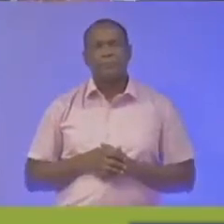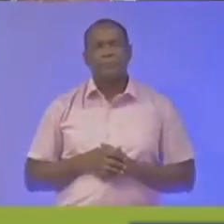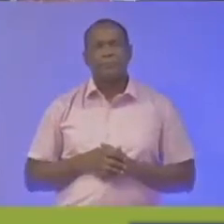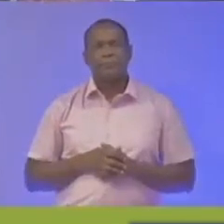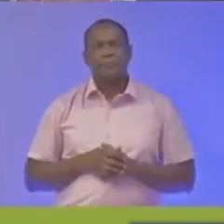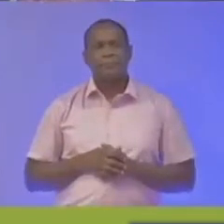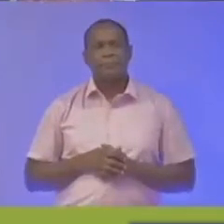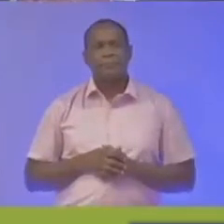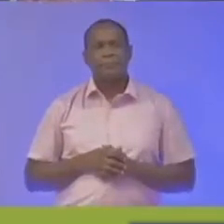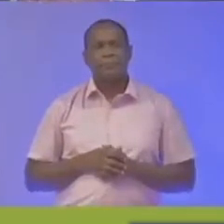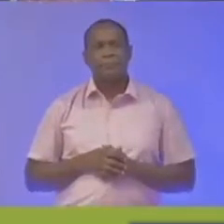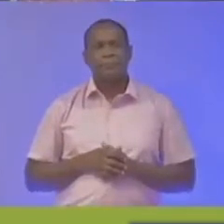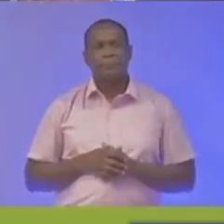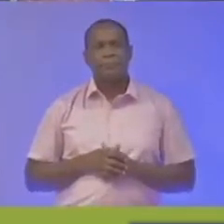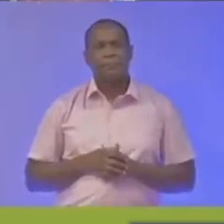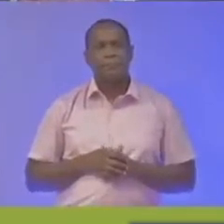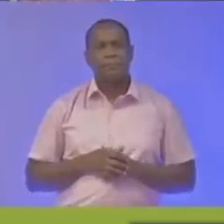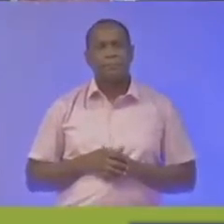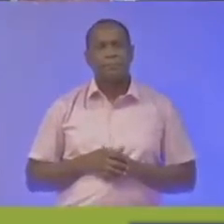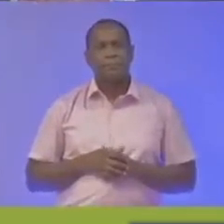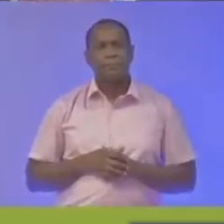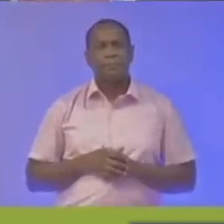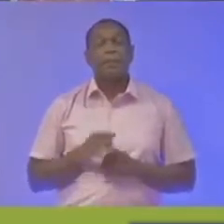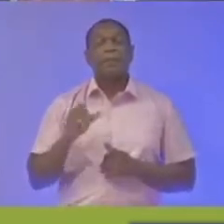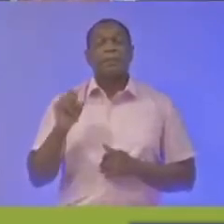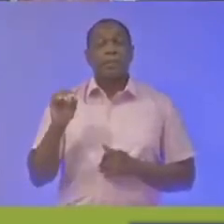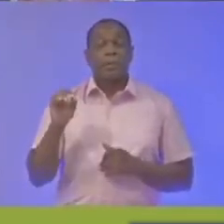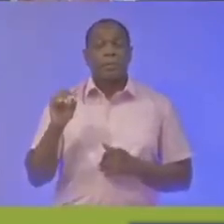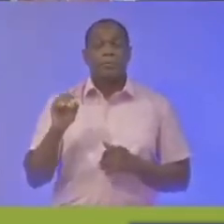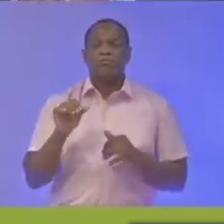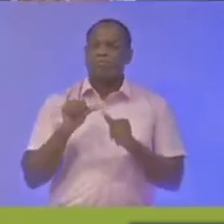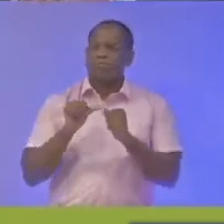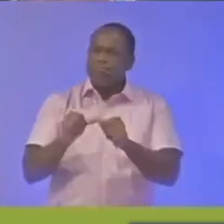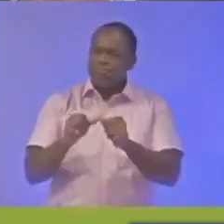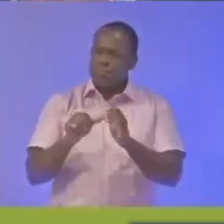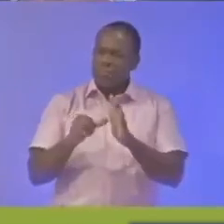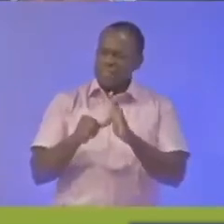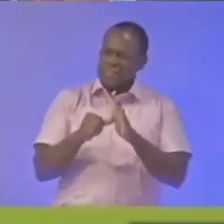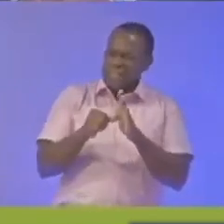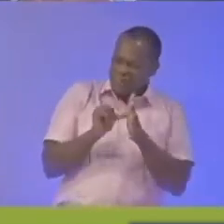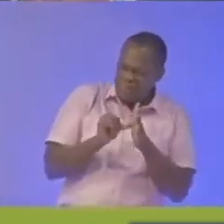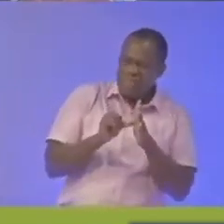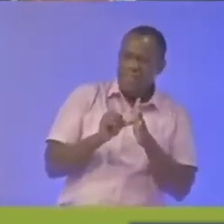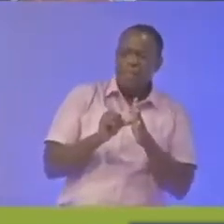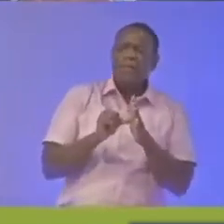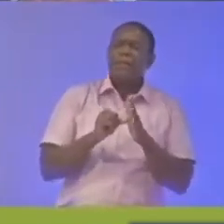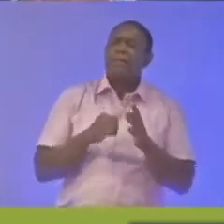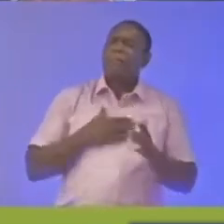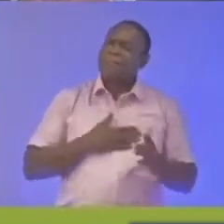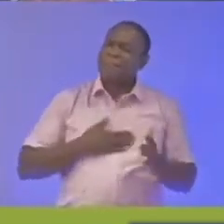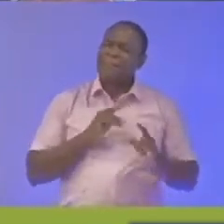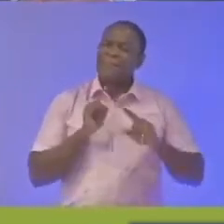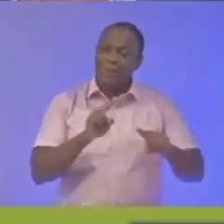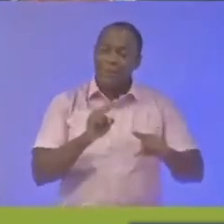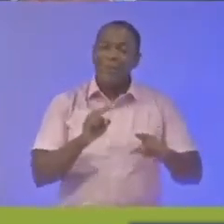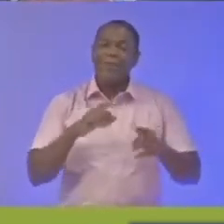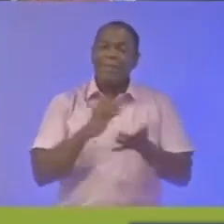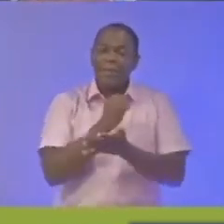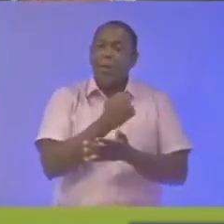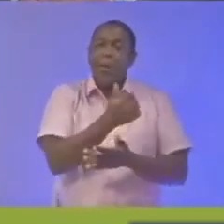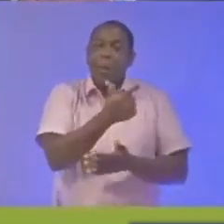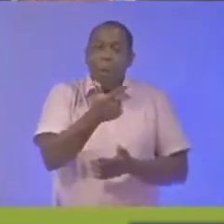so we continue to emphasize the importance of getting all recommended vaccine doses including a booster